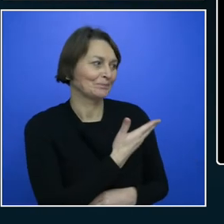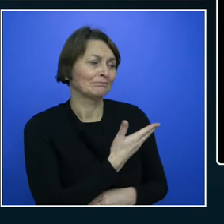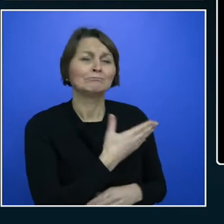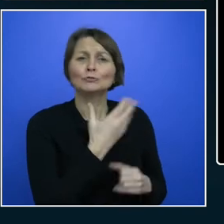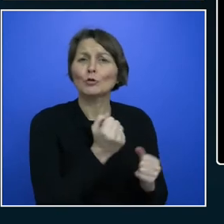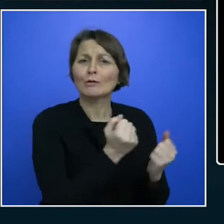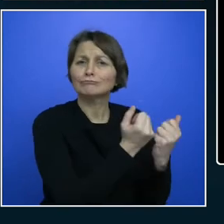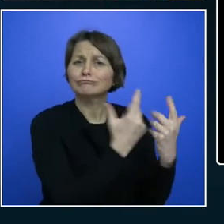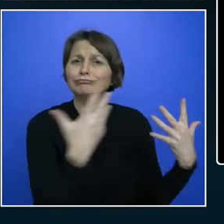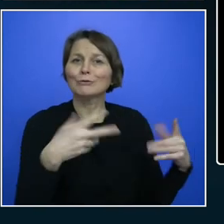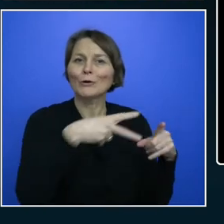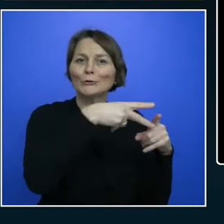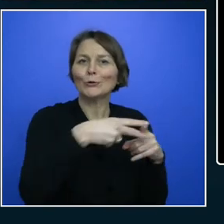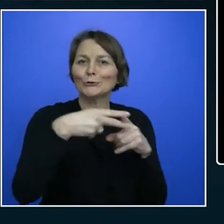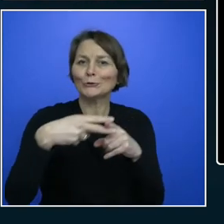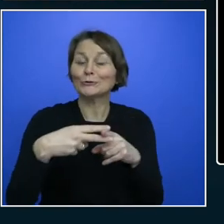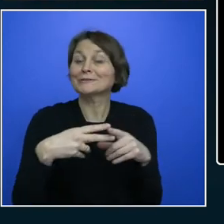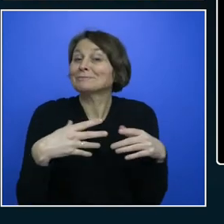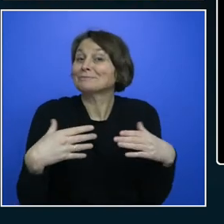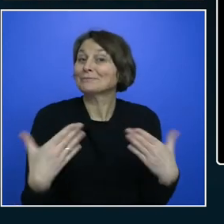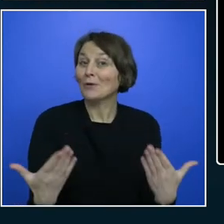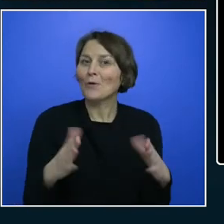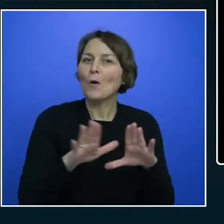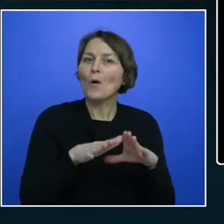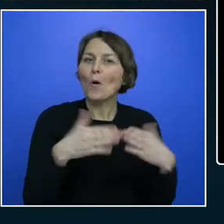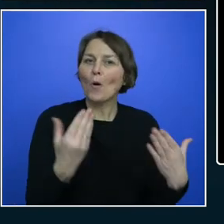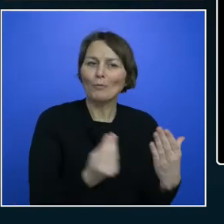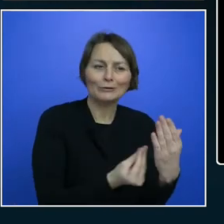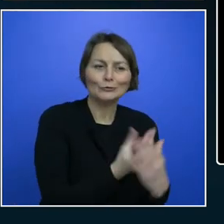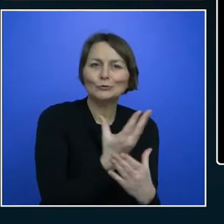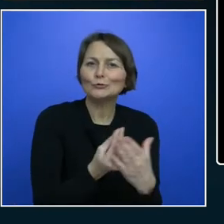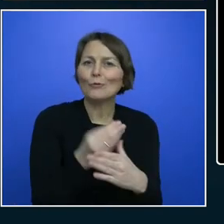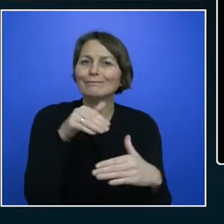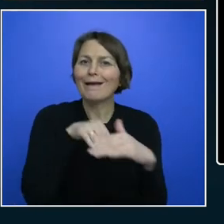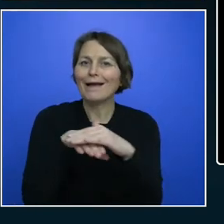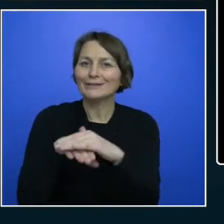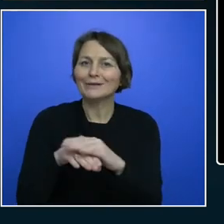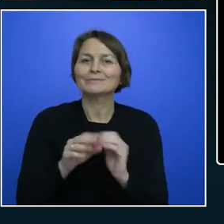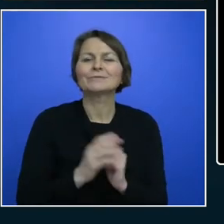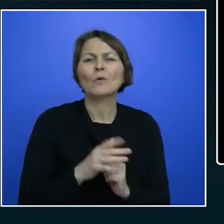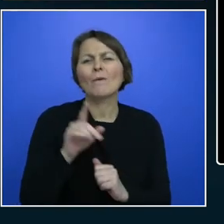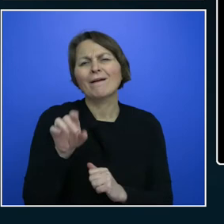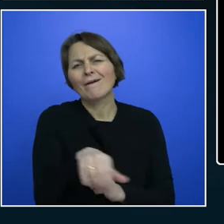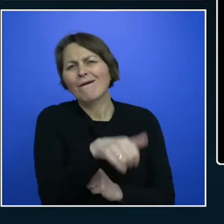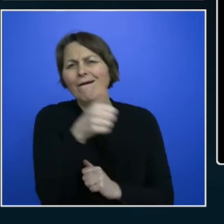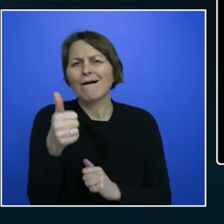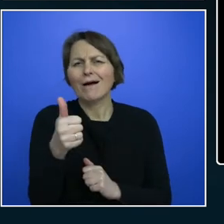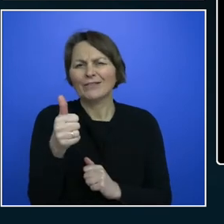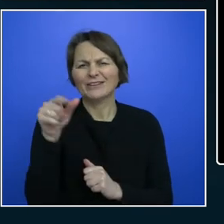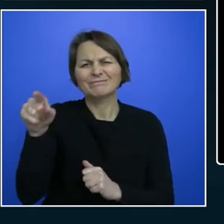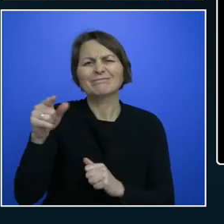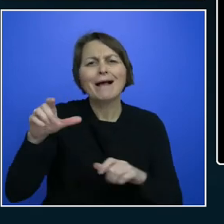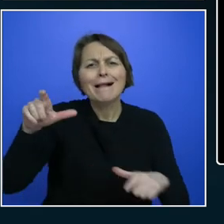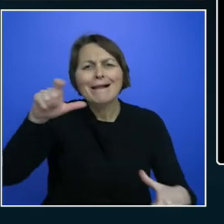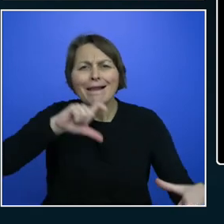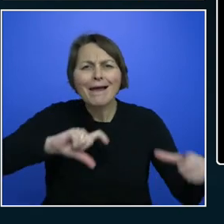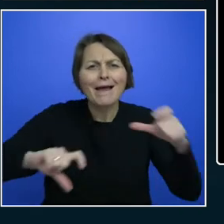Introducing the open source accessibility insights. Now, we've partnered with DQ Labs. They make a really nice rules engine. And we said,